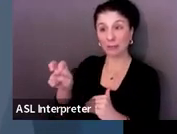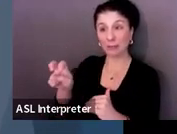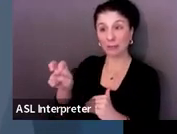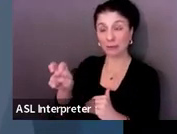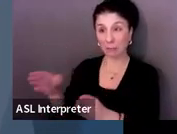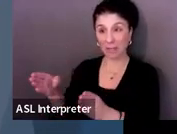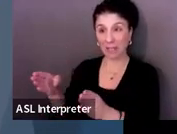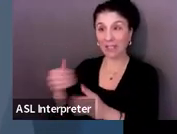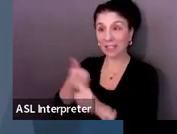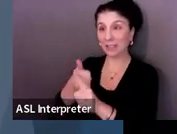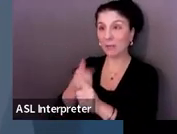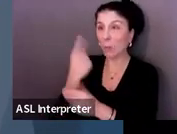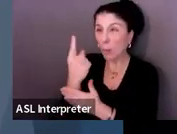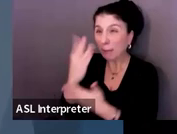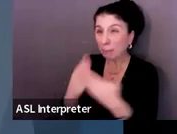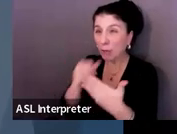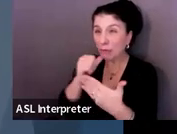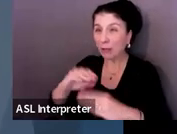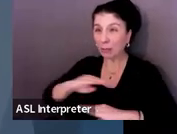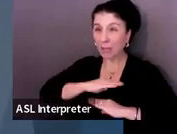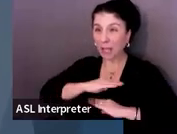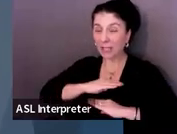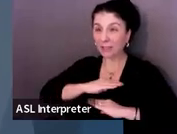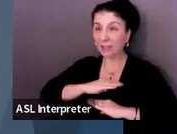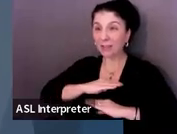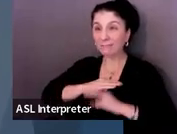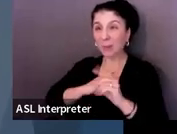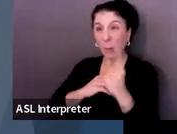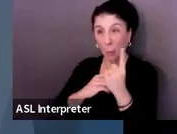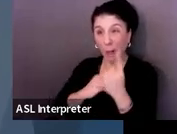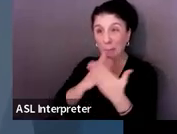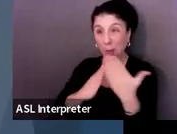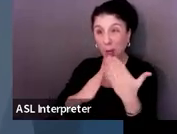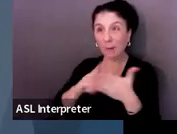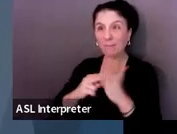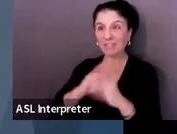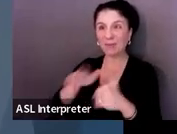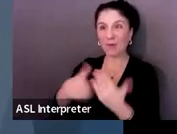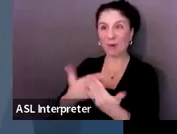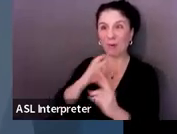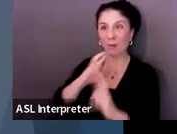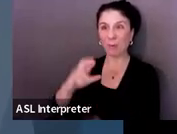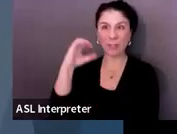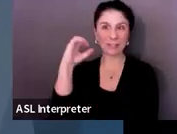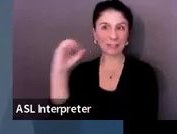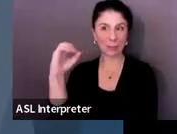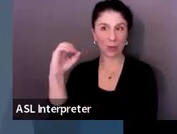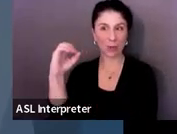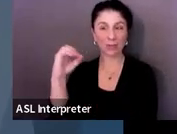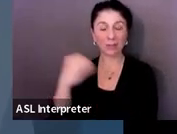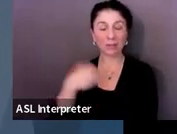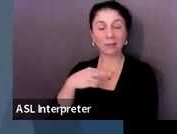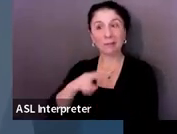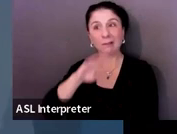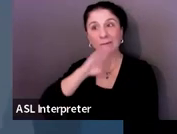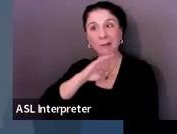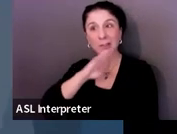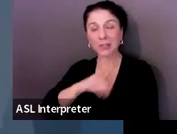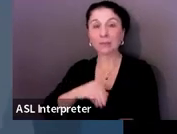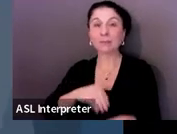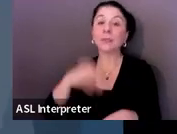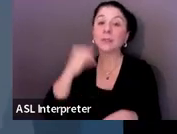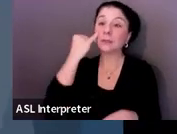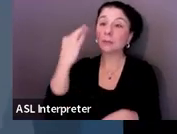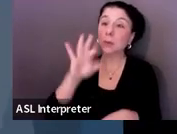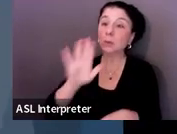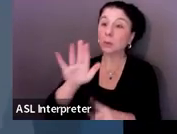zero. And that is really frustrating for everybody, especially you and your teams. So, for example, if your transition plan